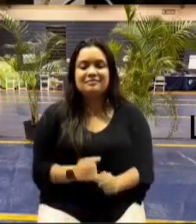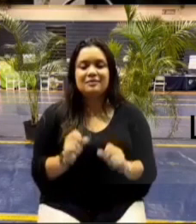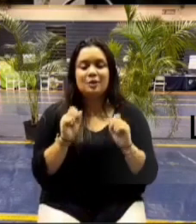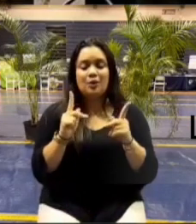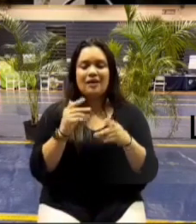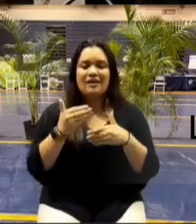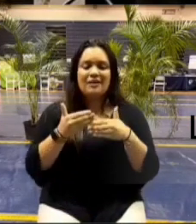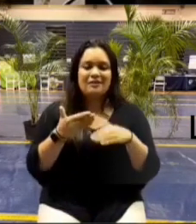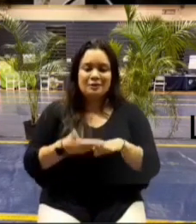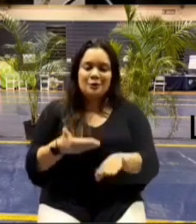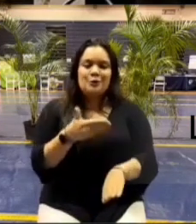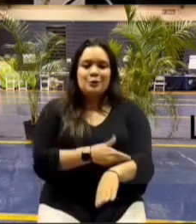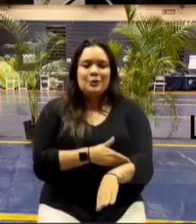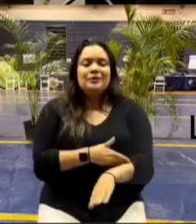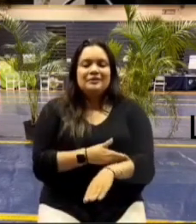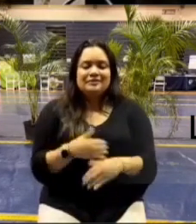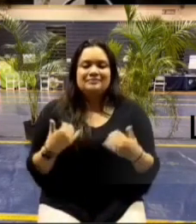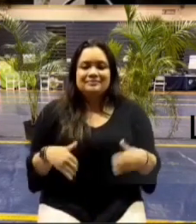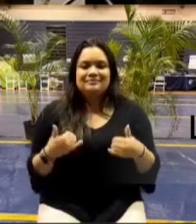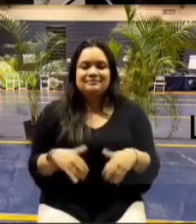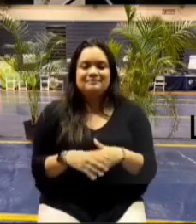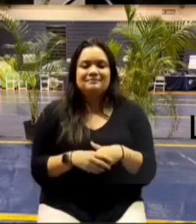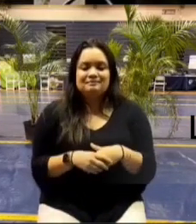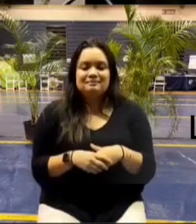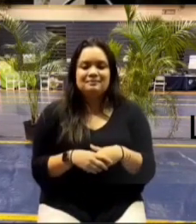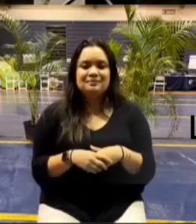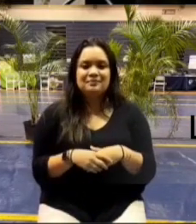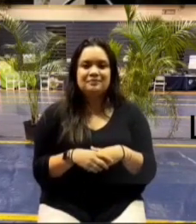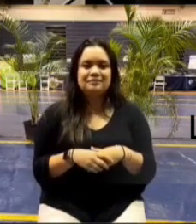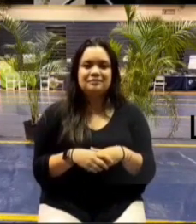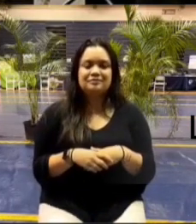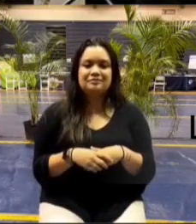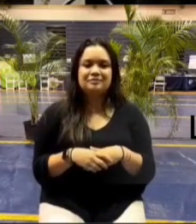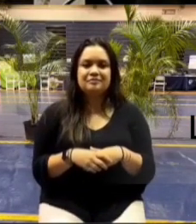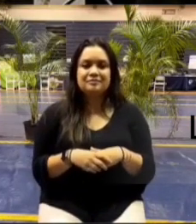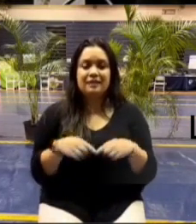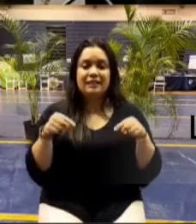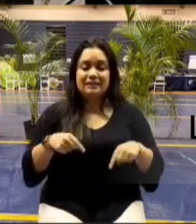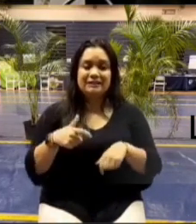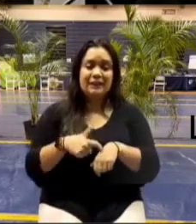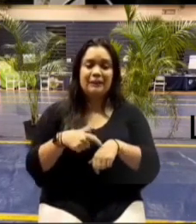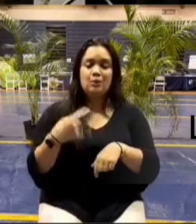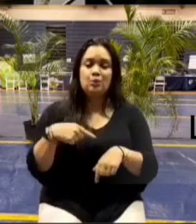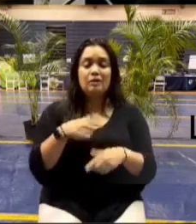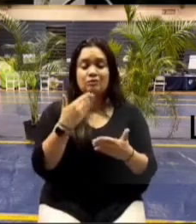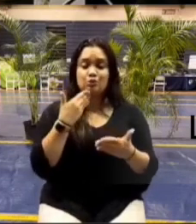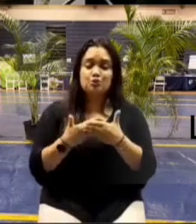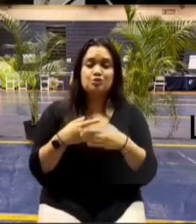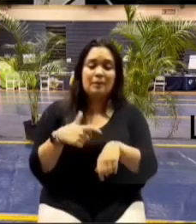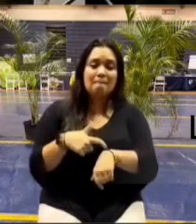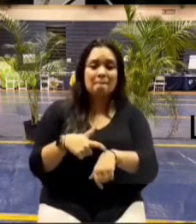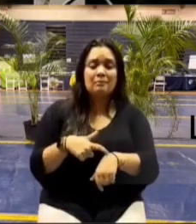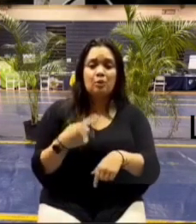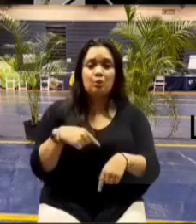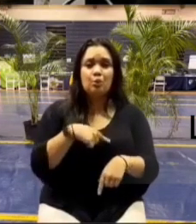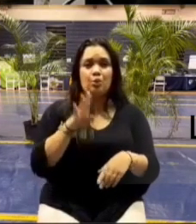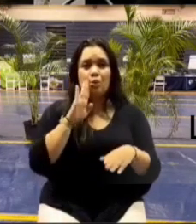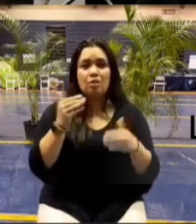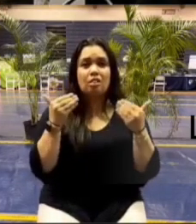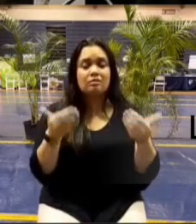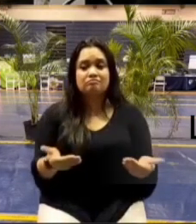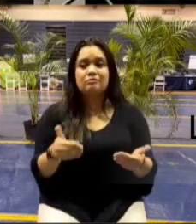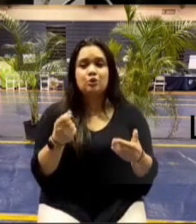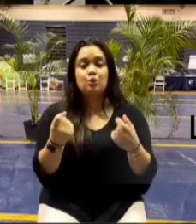progress good uh at this time we're making good time so we're going to go ahead and start taking